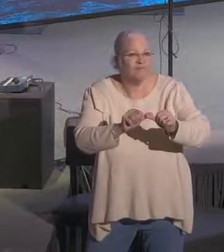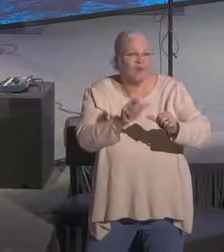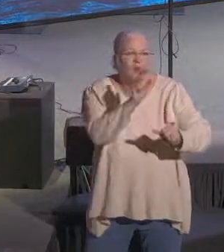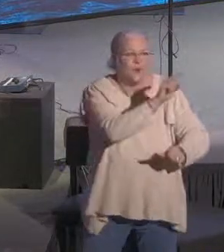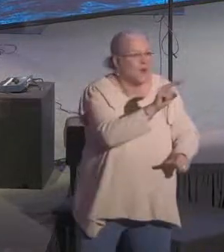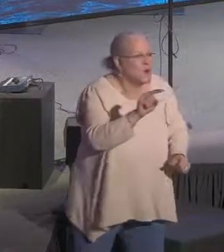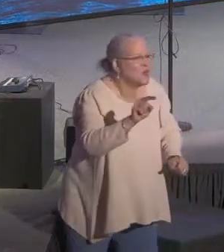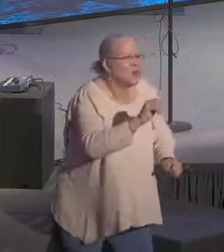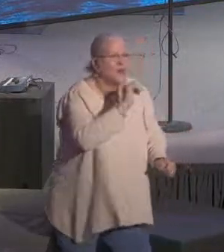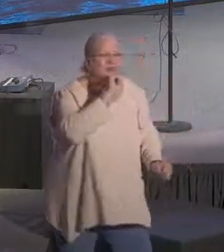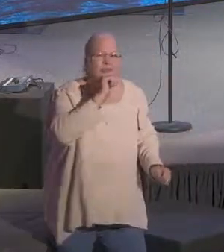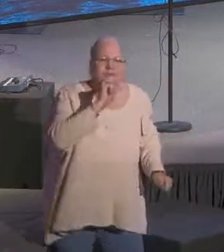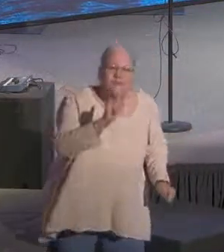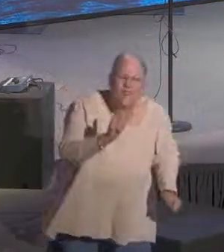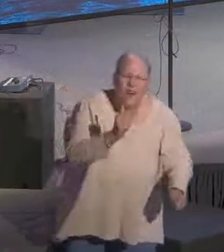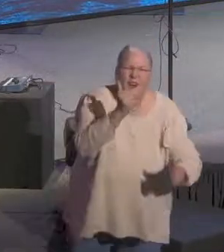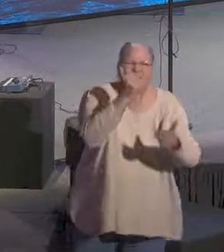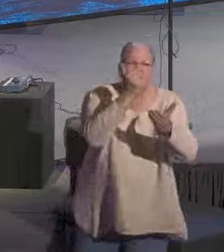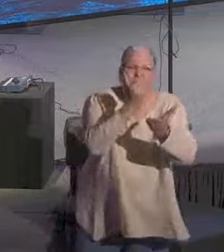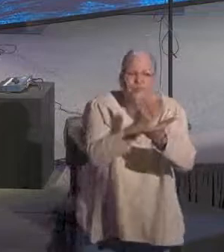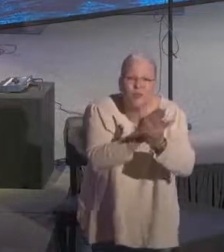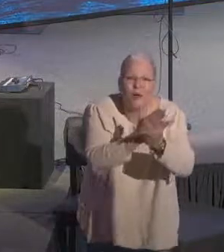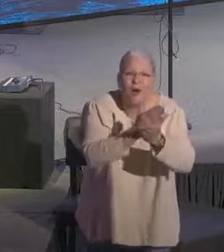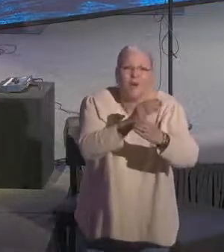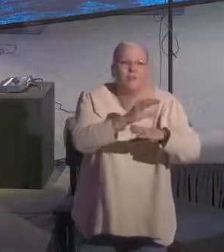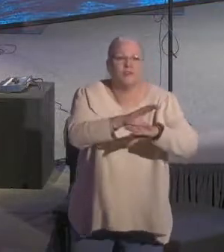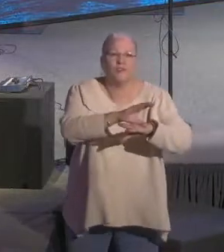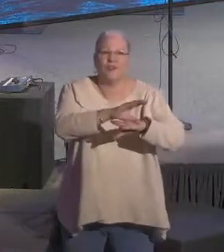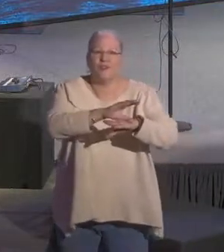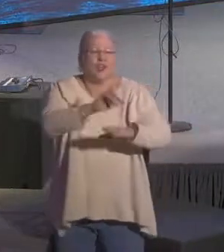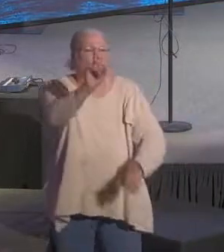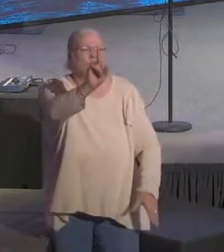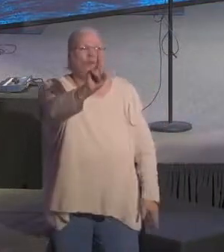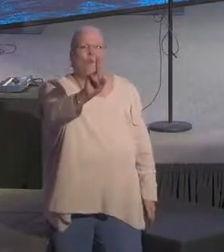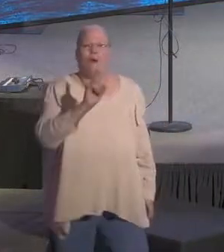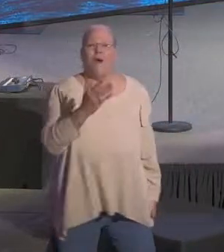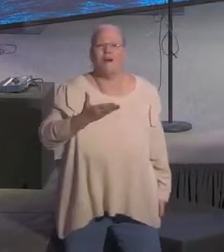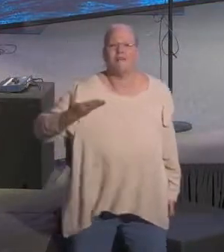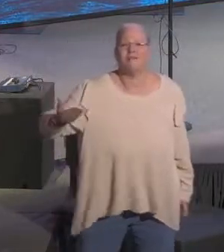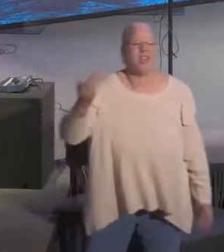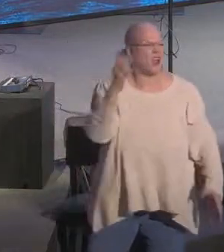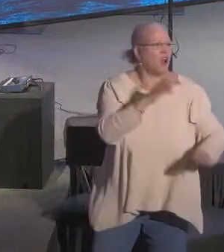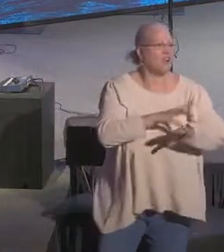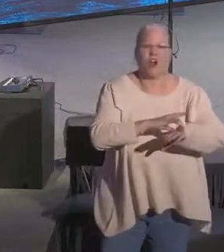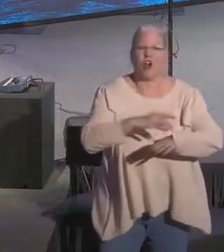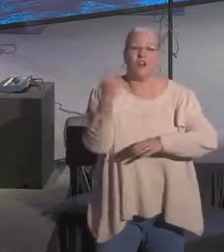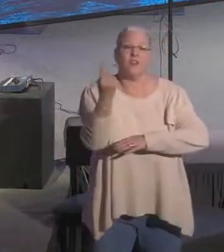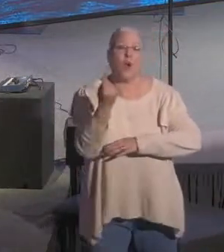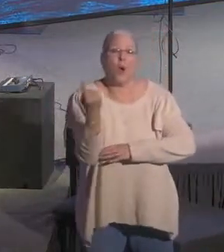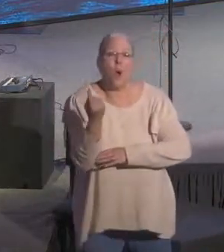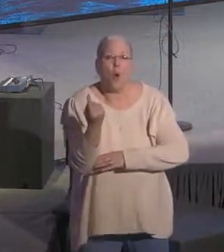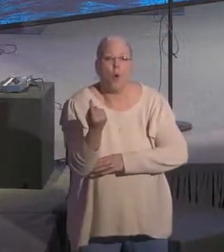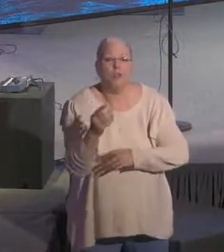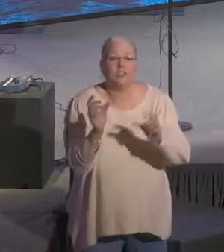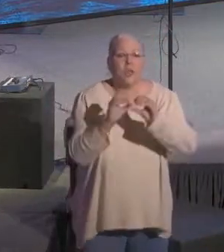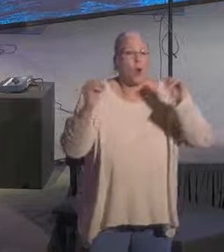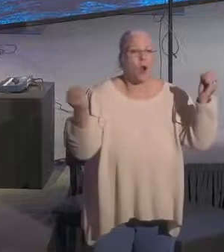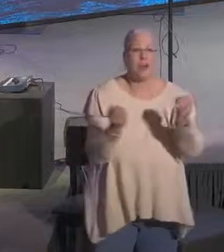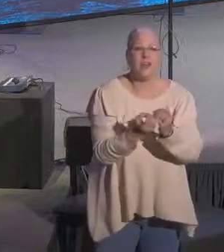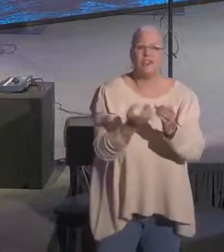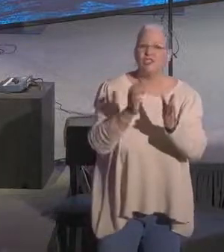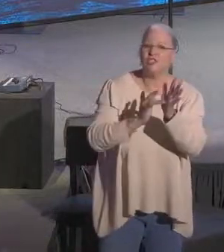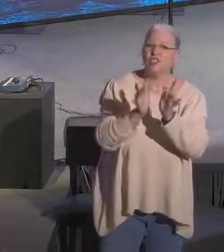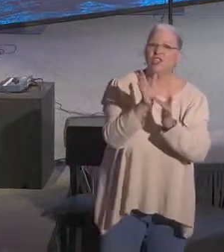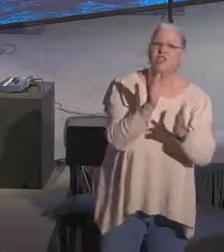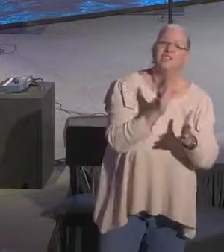You cannot stop the church. The one thing on earth, the only organization that Jesus Christ started